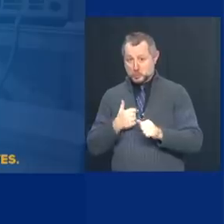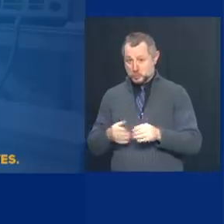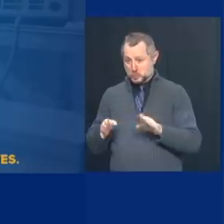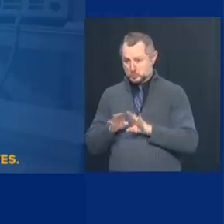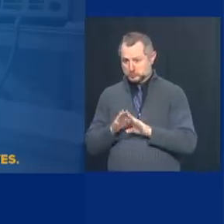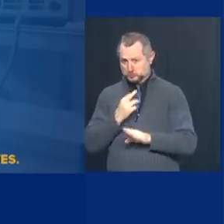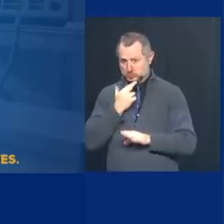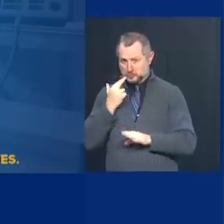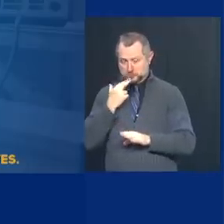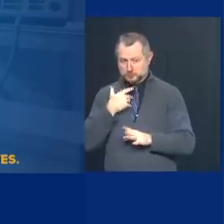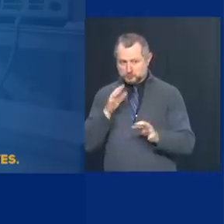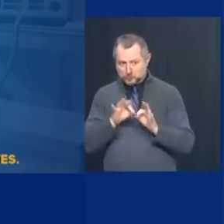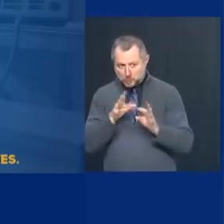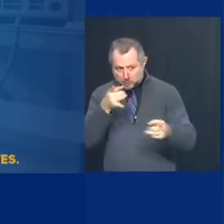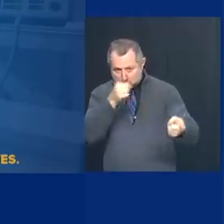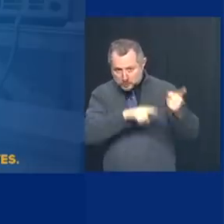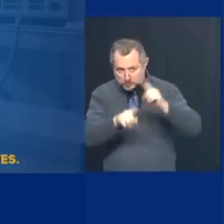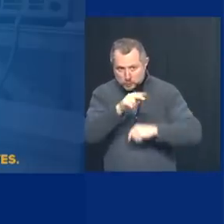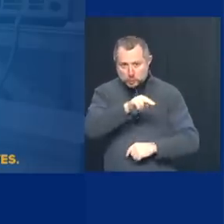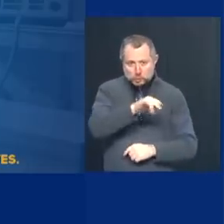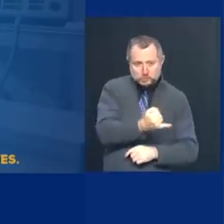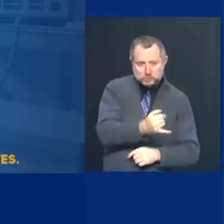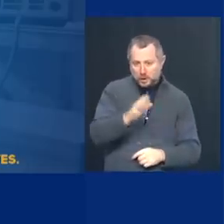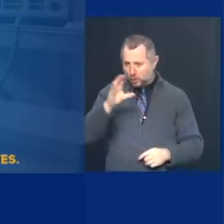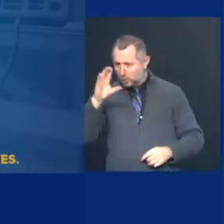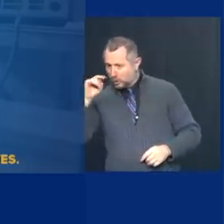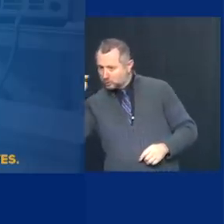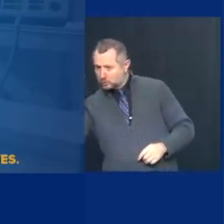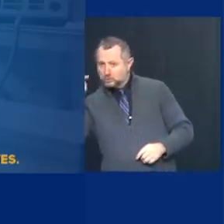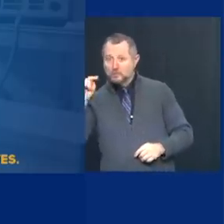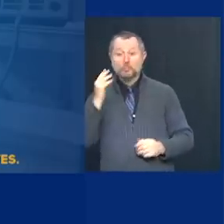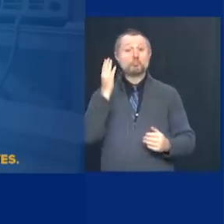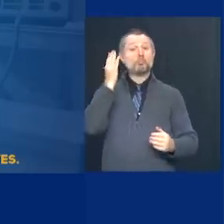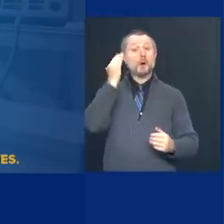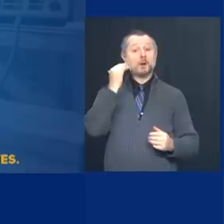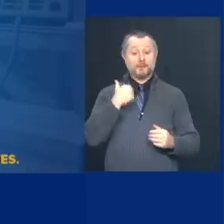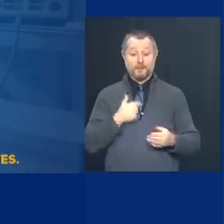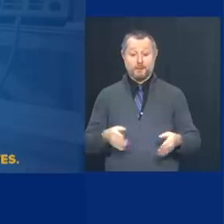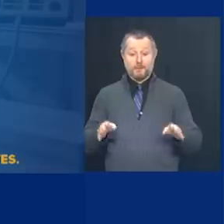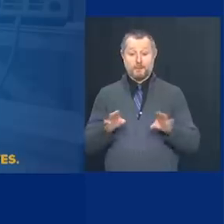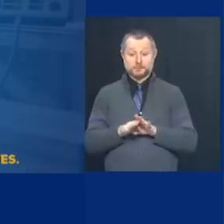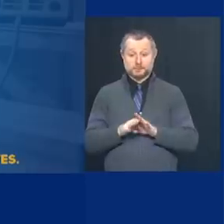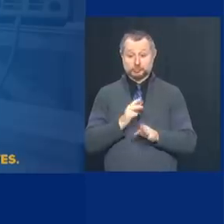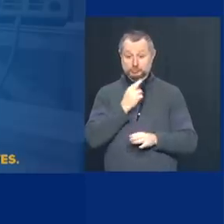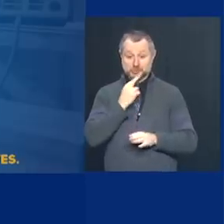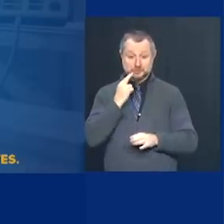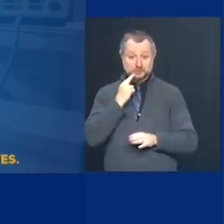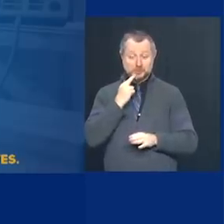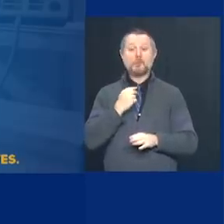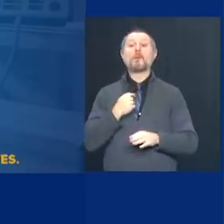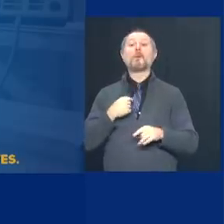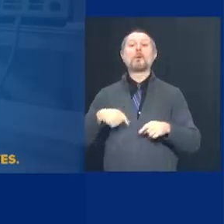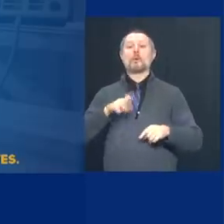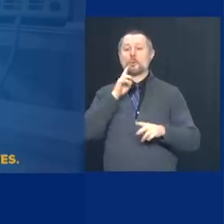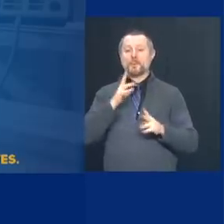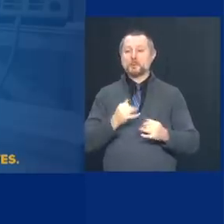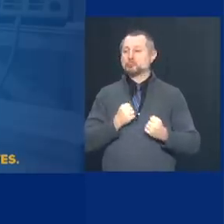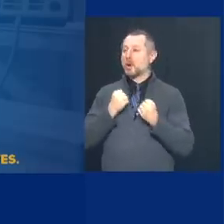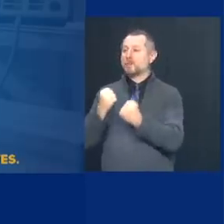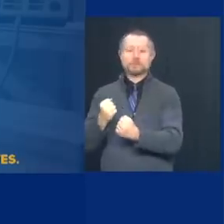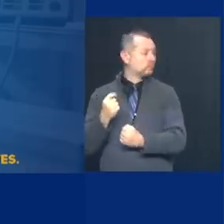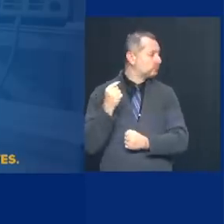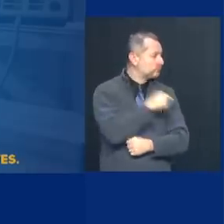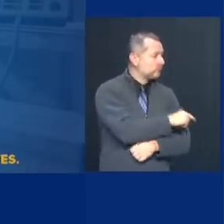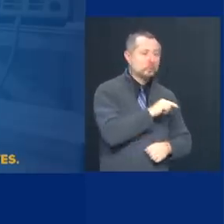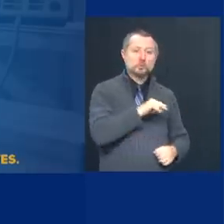Connecticut, etc. Because if I close a restaurant, but you live in Brooklyn and you can drive to New Jersey, then all I did is